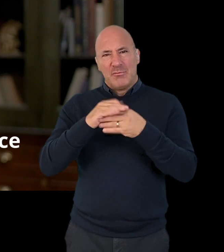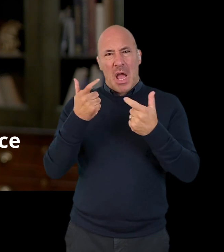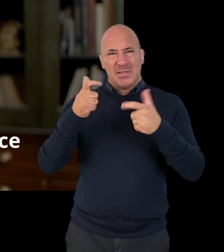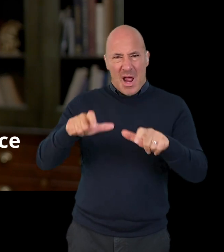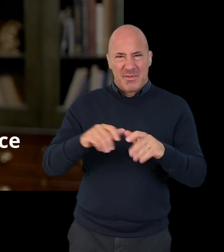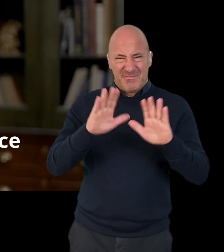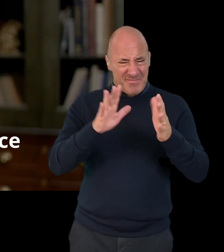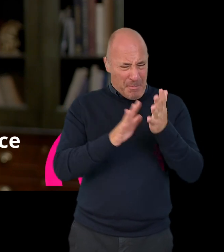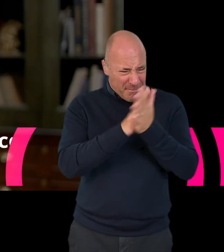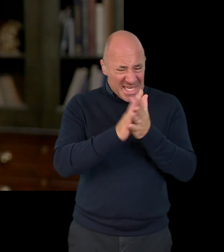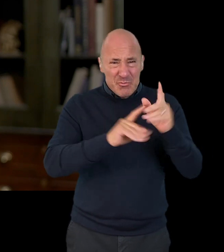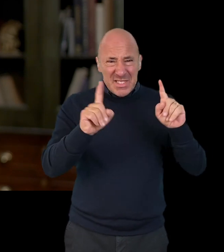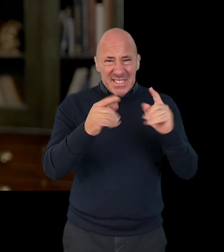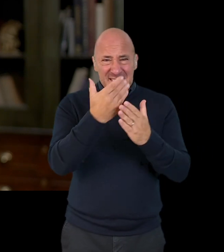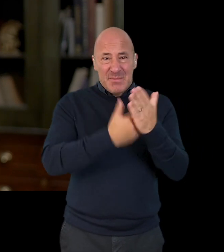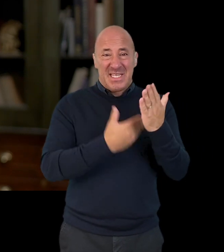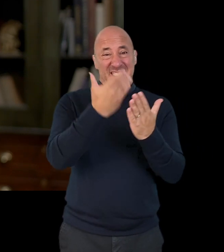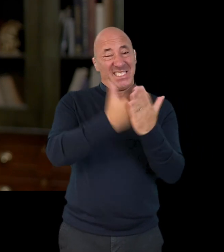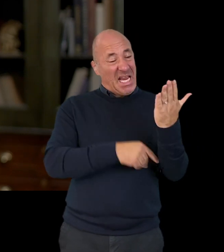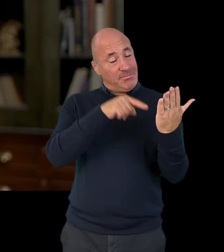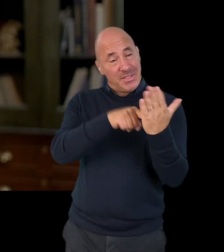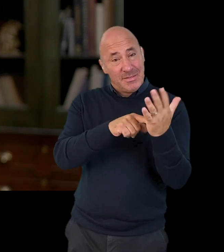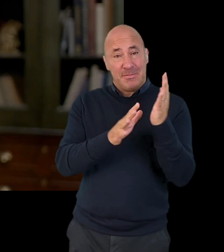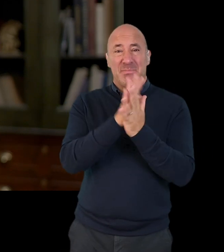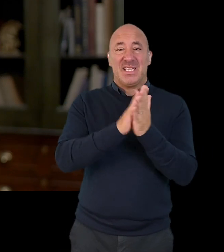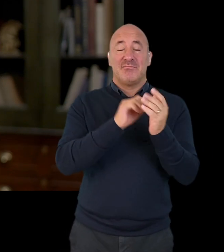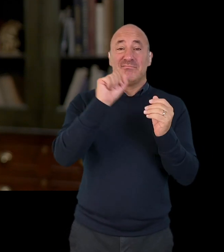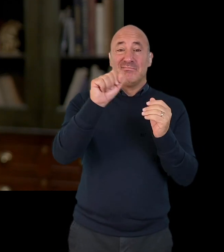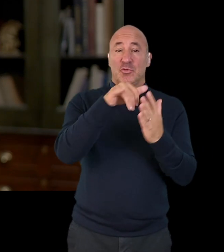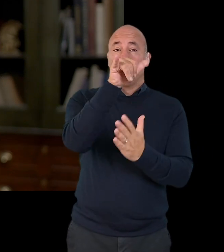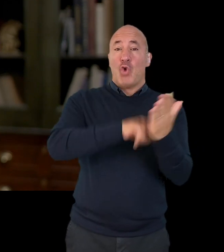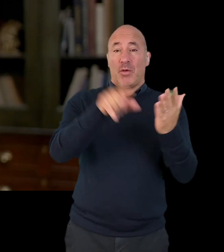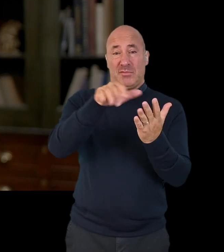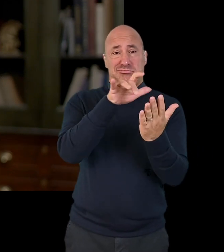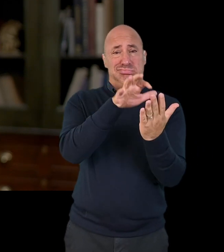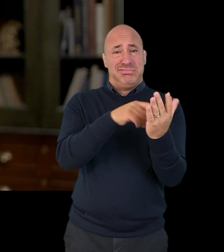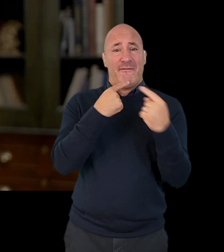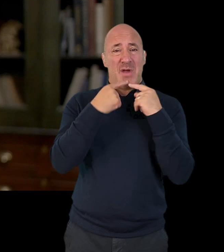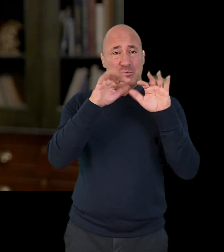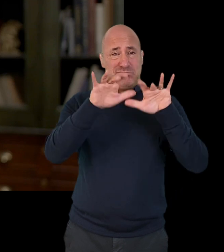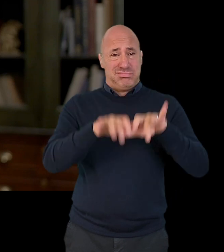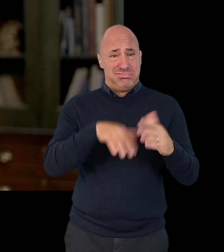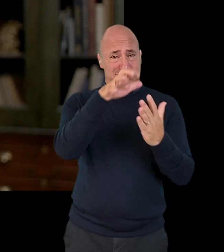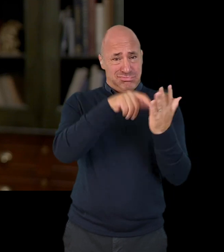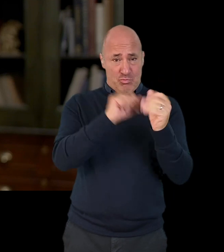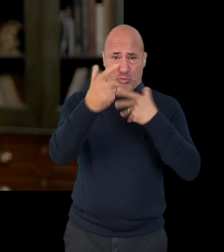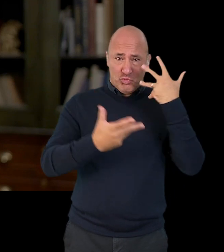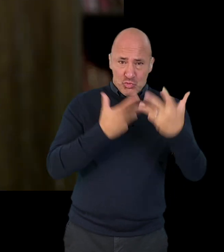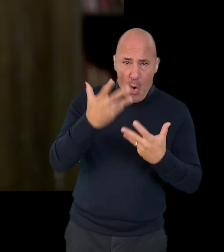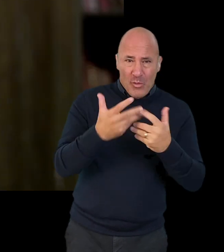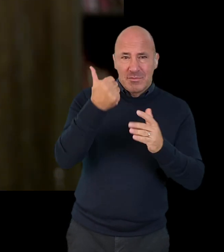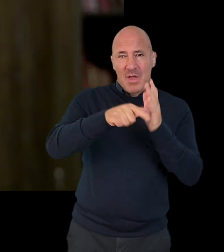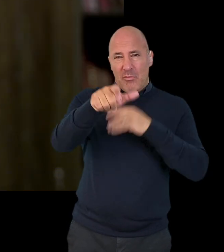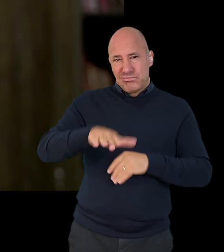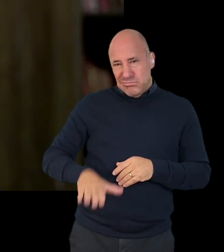about asylum, but what does it actually mean? A statement is just a written document with your story in it,